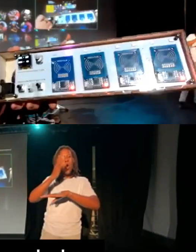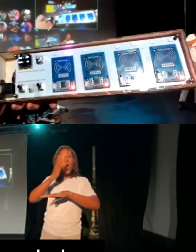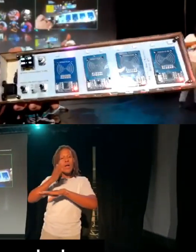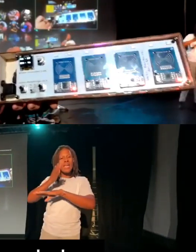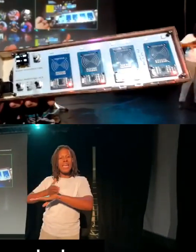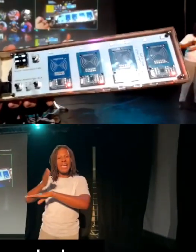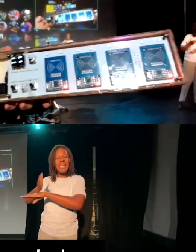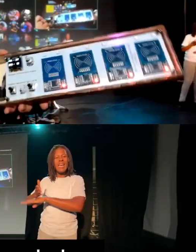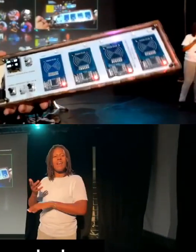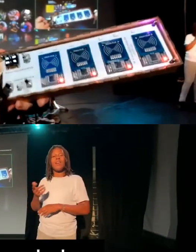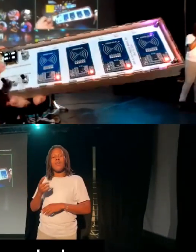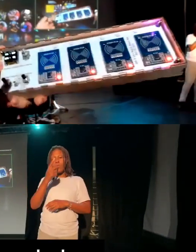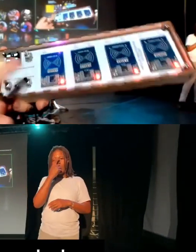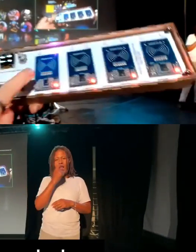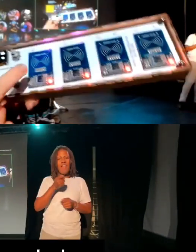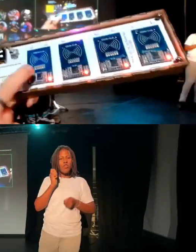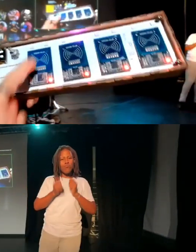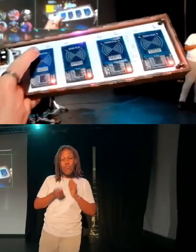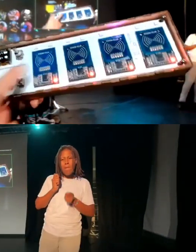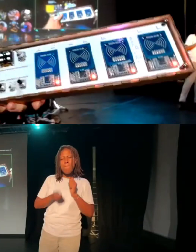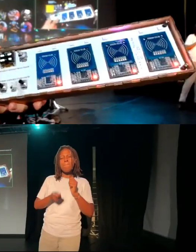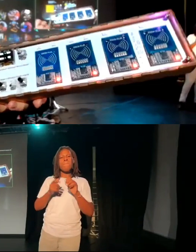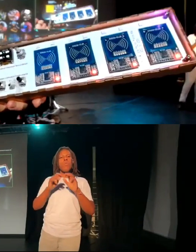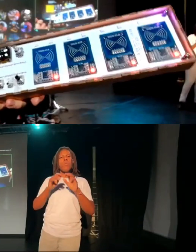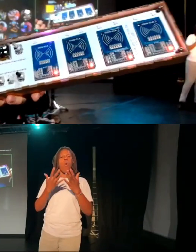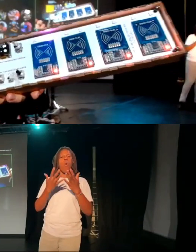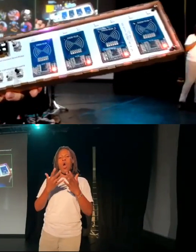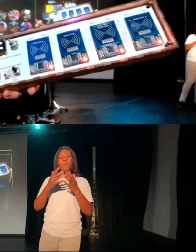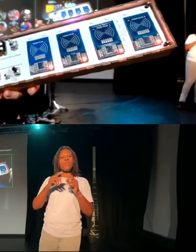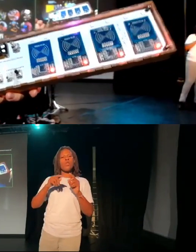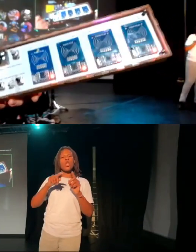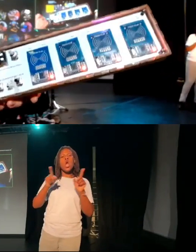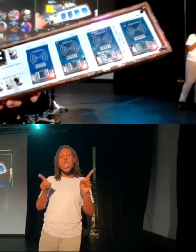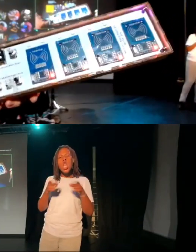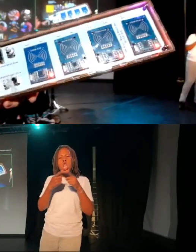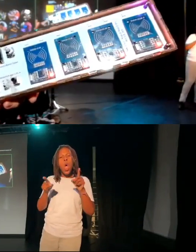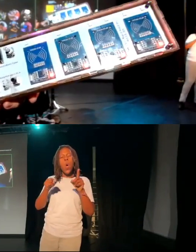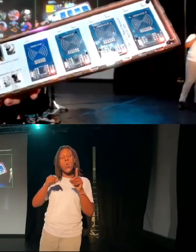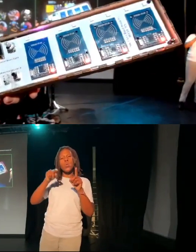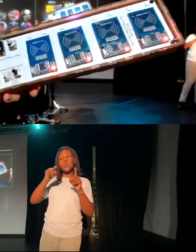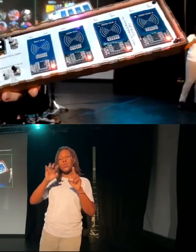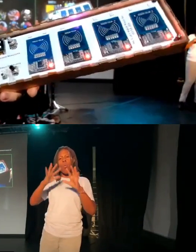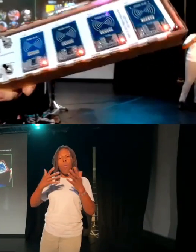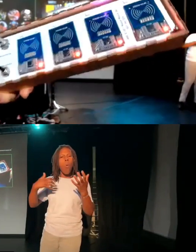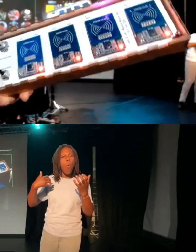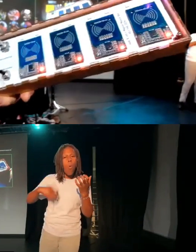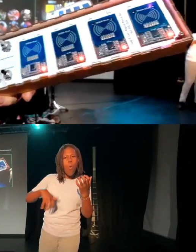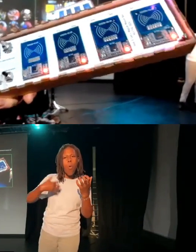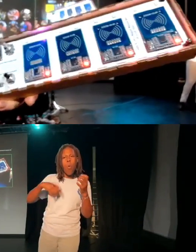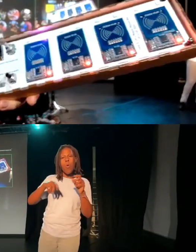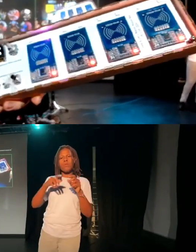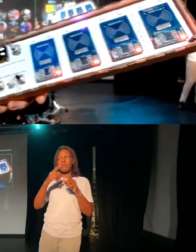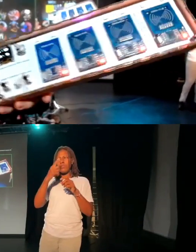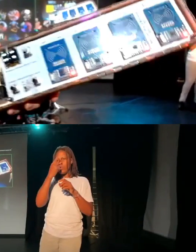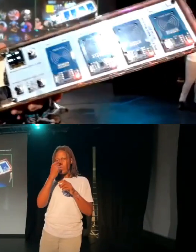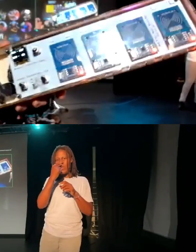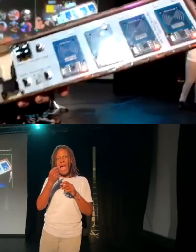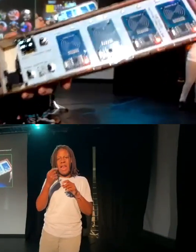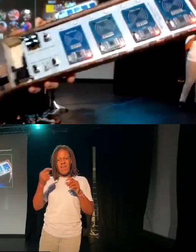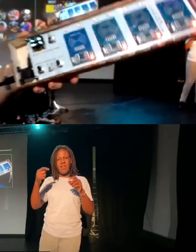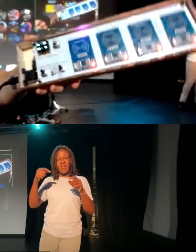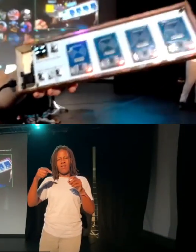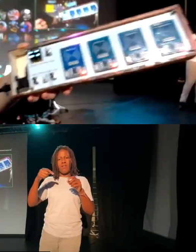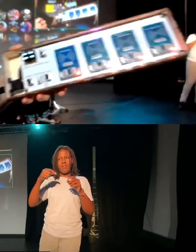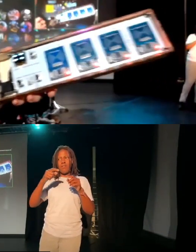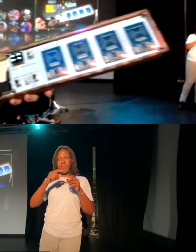notes or chords by dropping on the tags or cards onto that. How's that? Is that good? Oh, looks good on camera, doesn't it? Yeah,